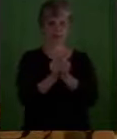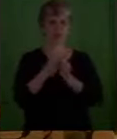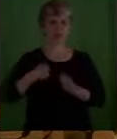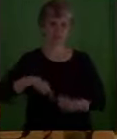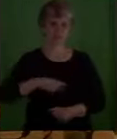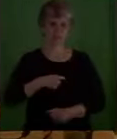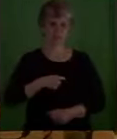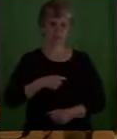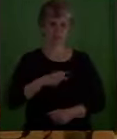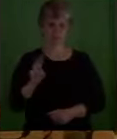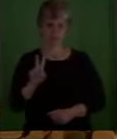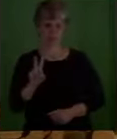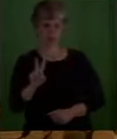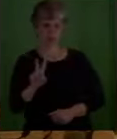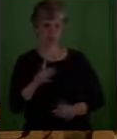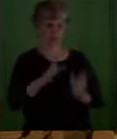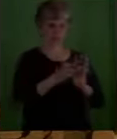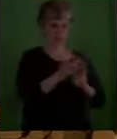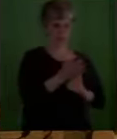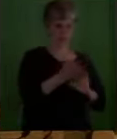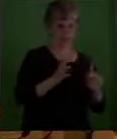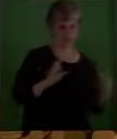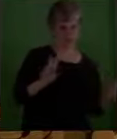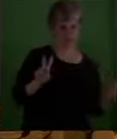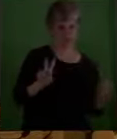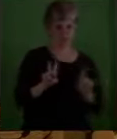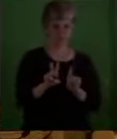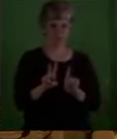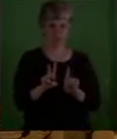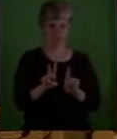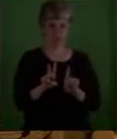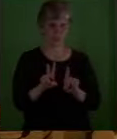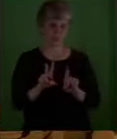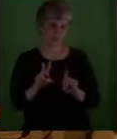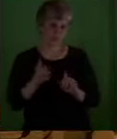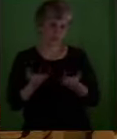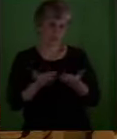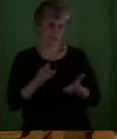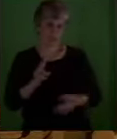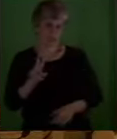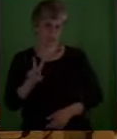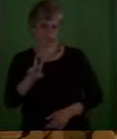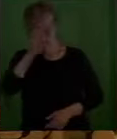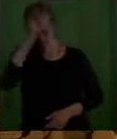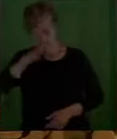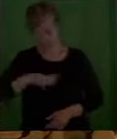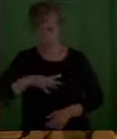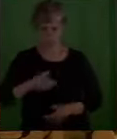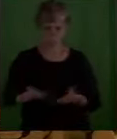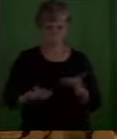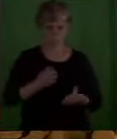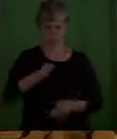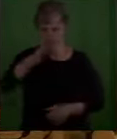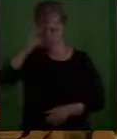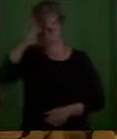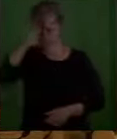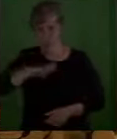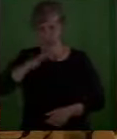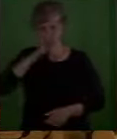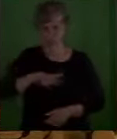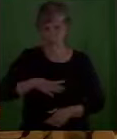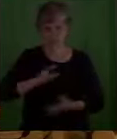if it was two guys. It may have been a married couple. We don't know who that other disciple is.